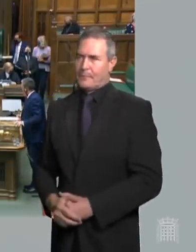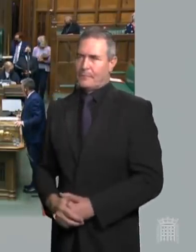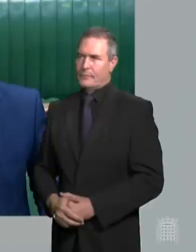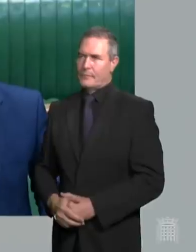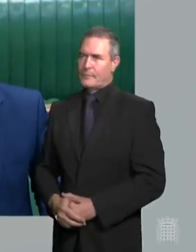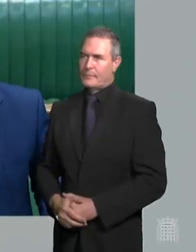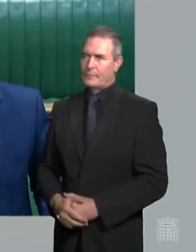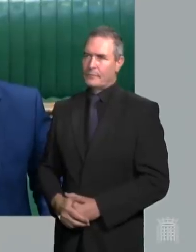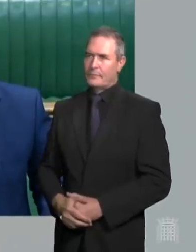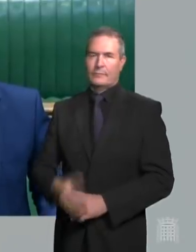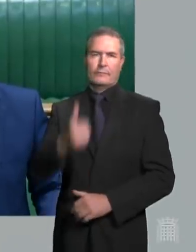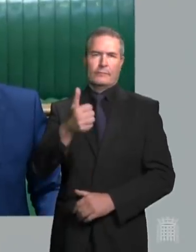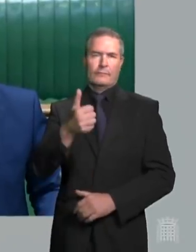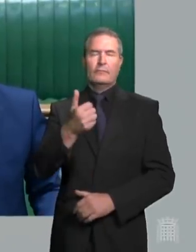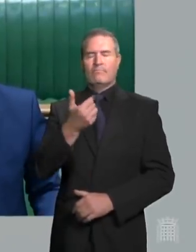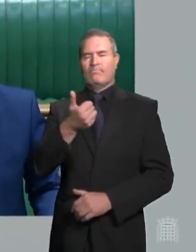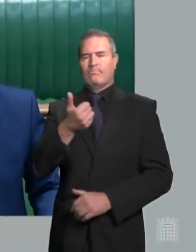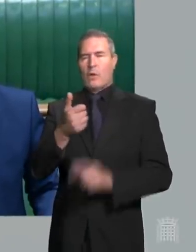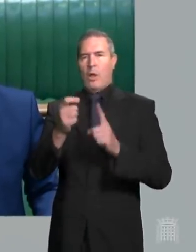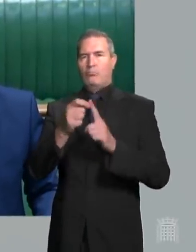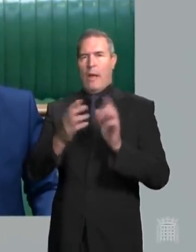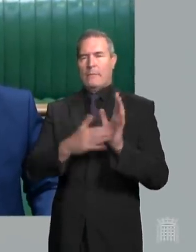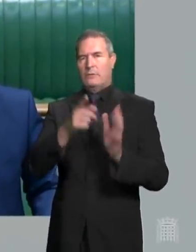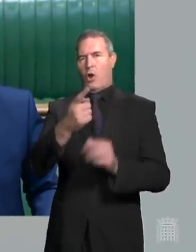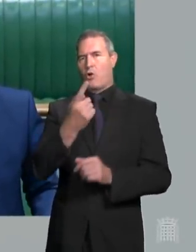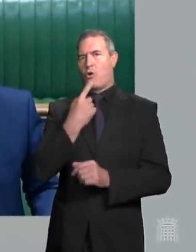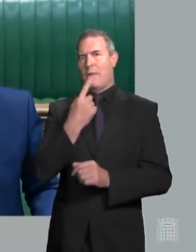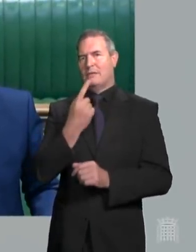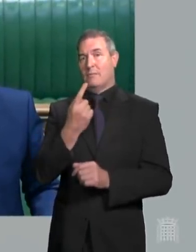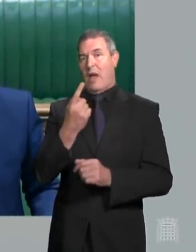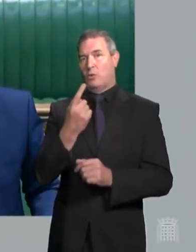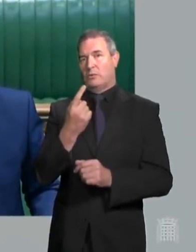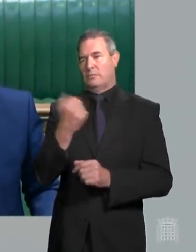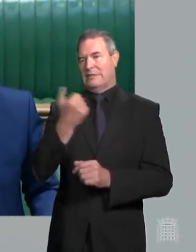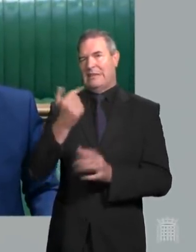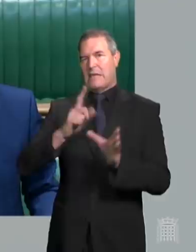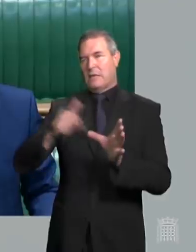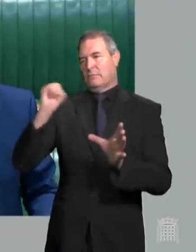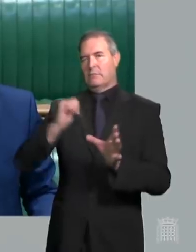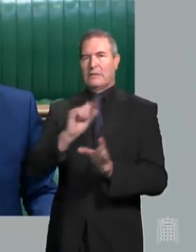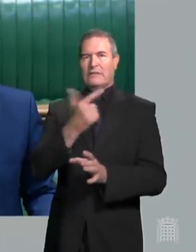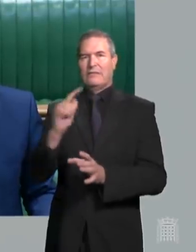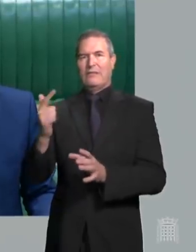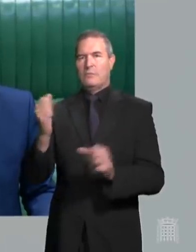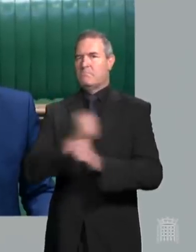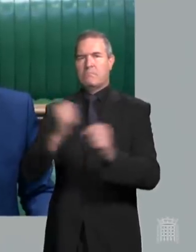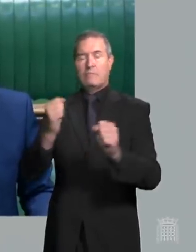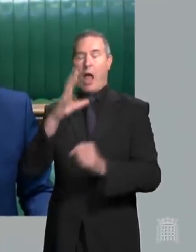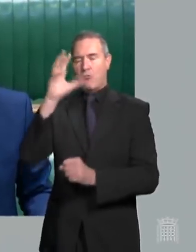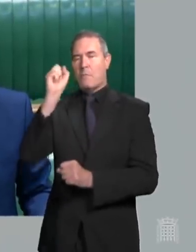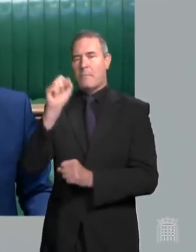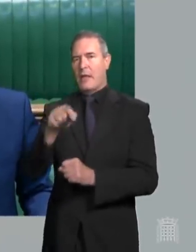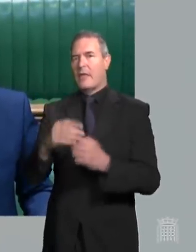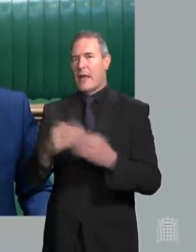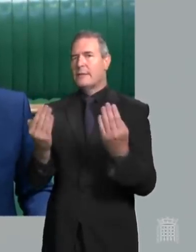Thank you, Mr Speaker. Can I join the Prime Minister in his remarks about the 7-7 anniversary? I remember where I was